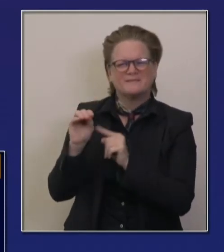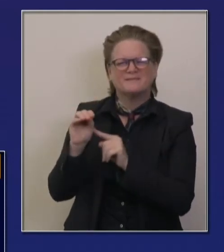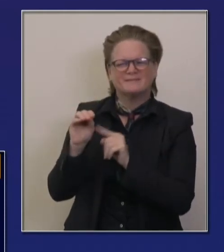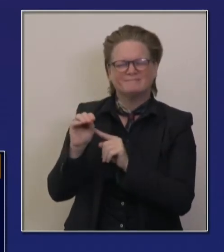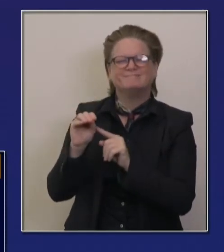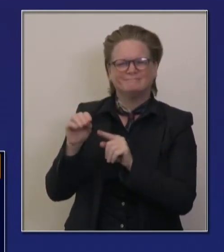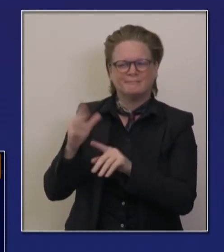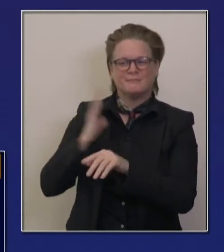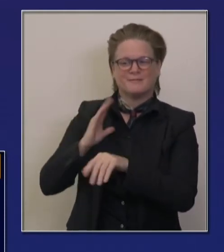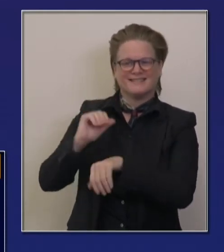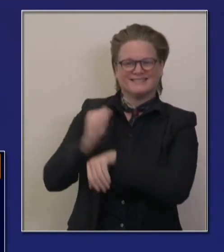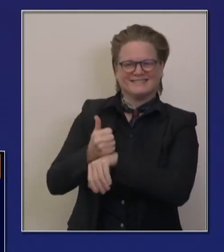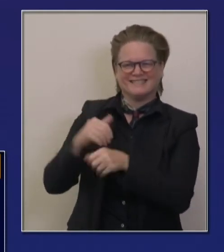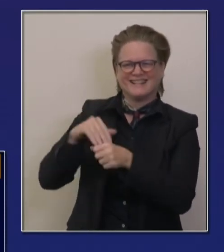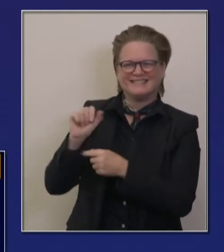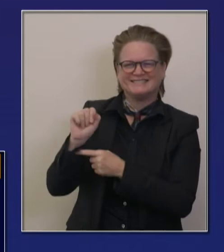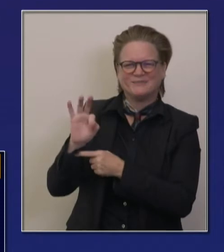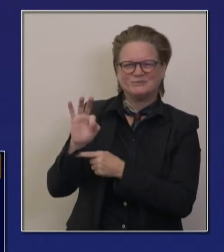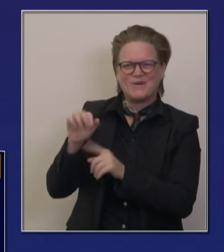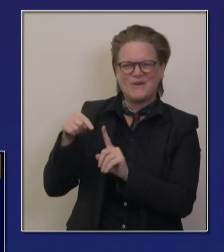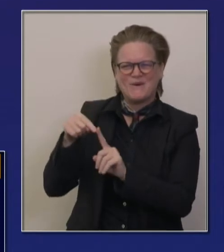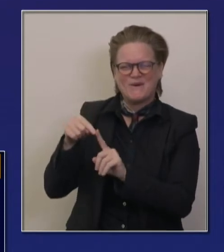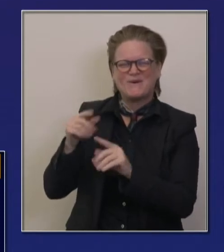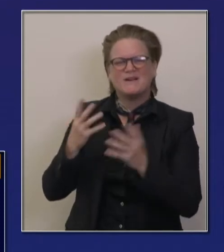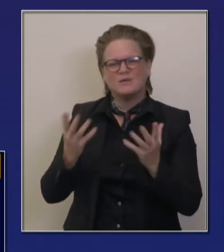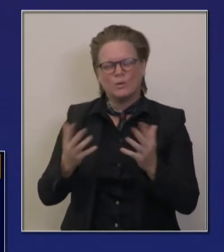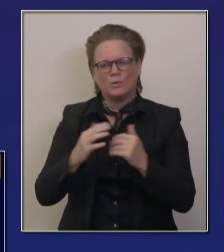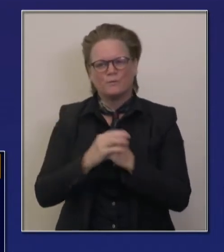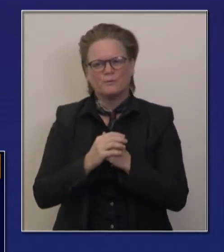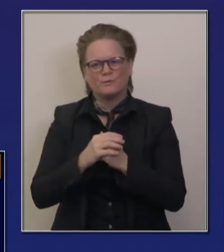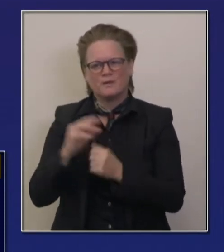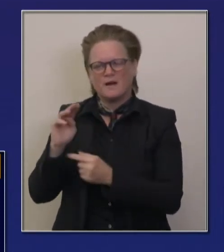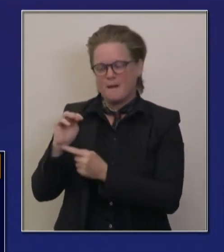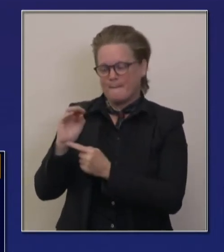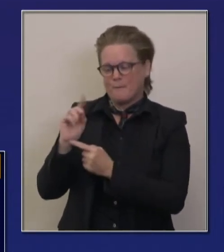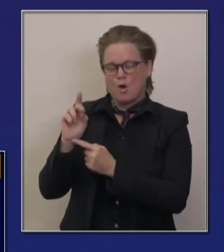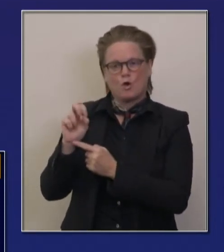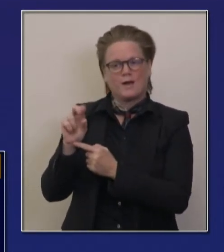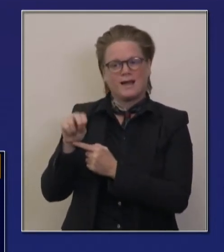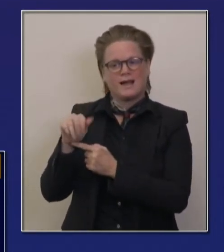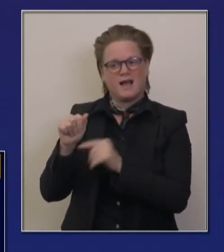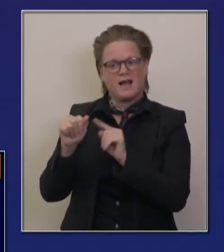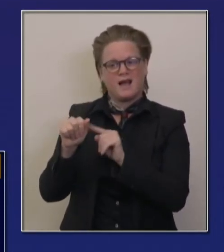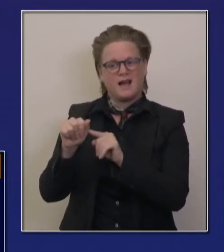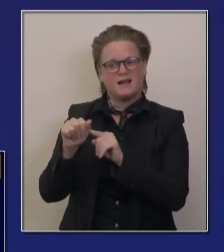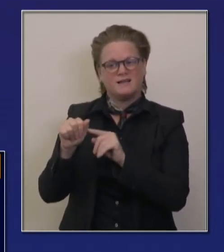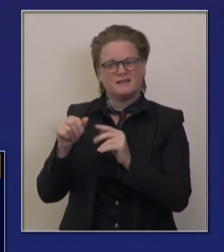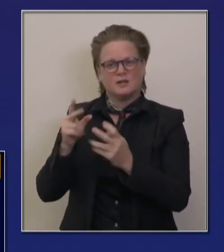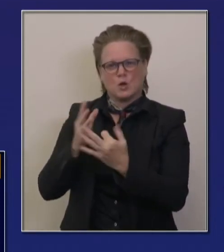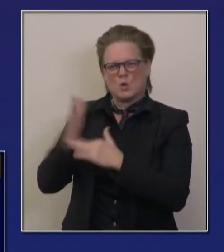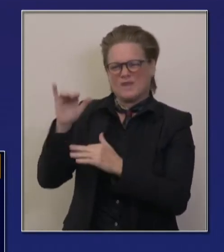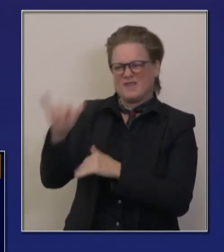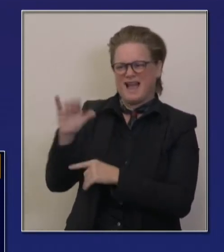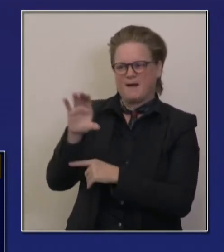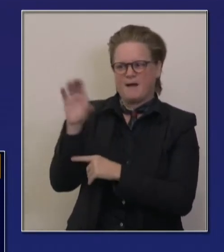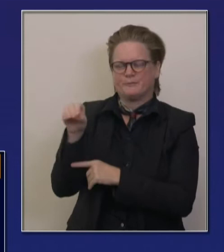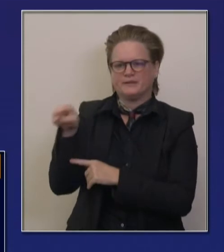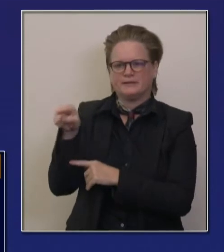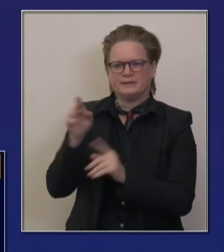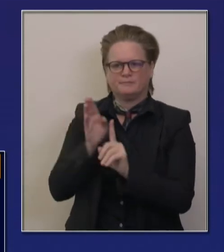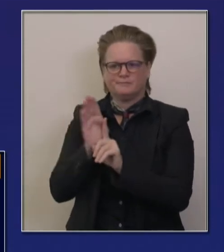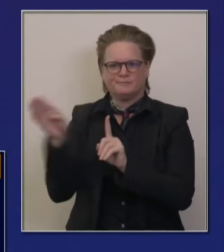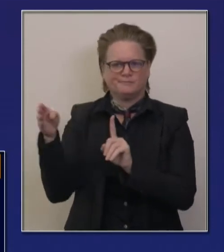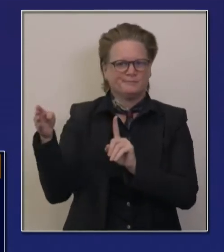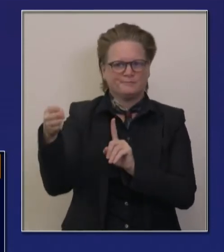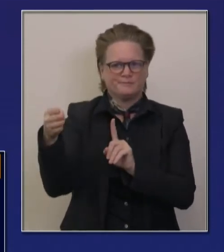are well positioned as an intermediary in terms of their distribution protocols and planning. And we are working directly with McKesson on the Moderna